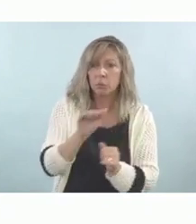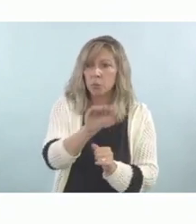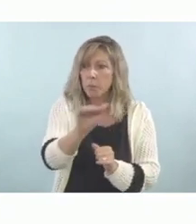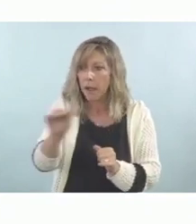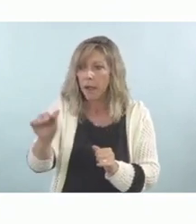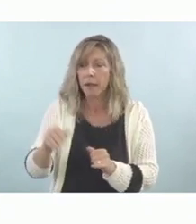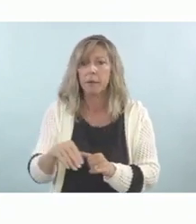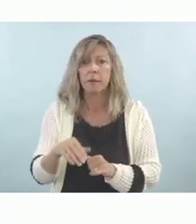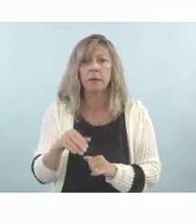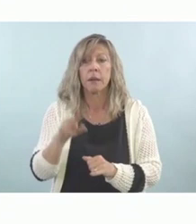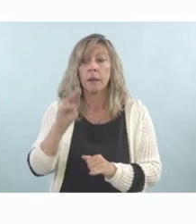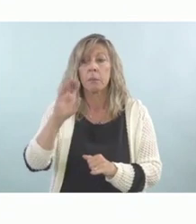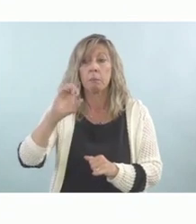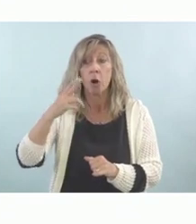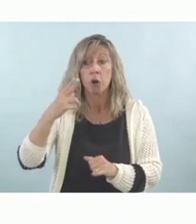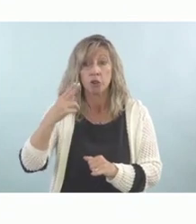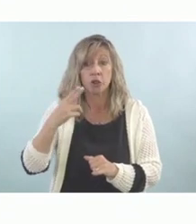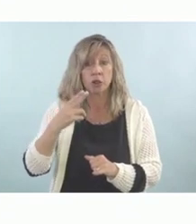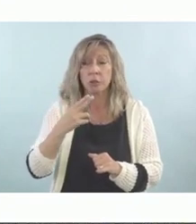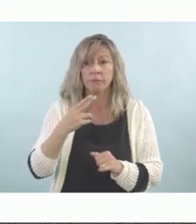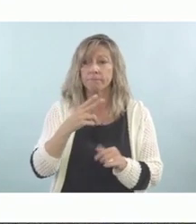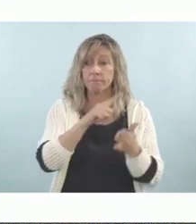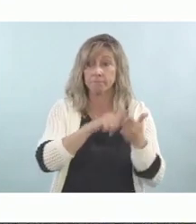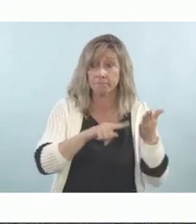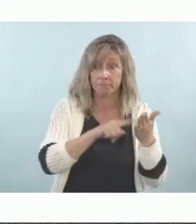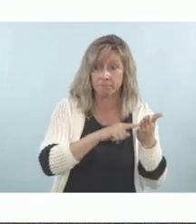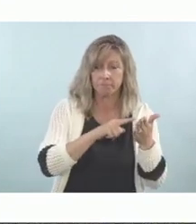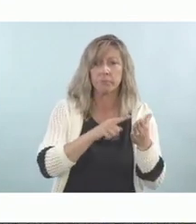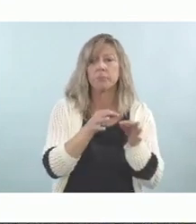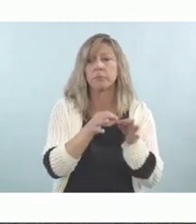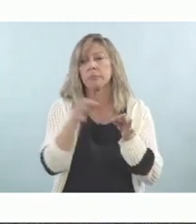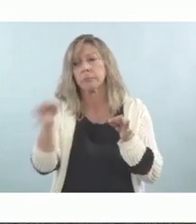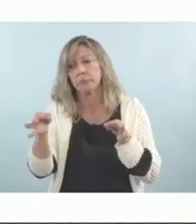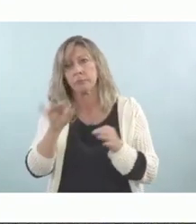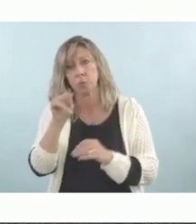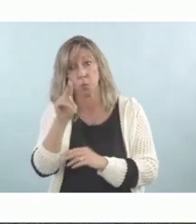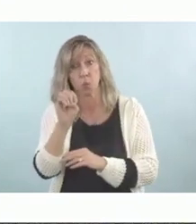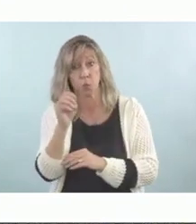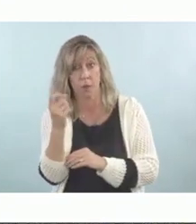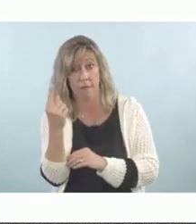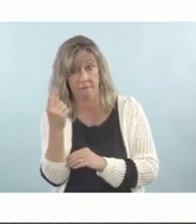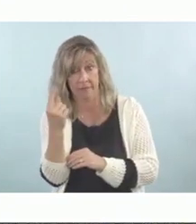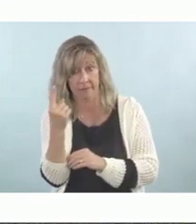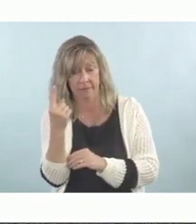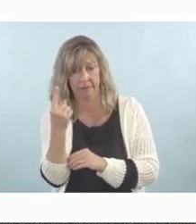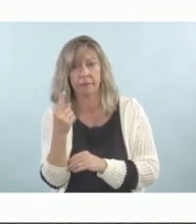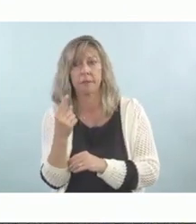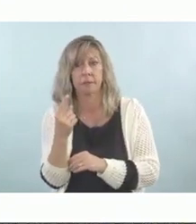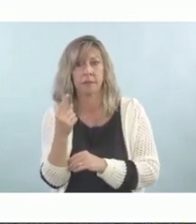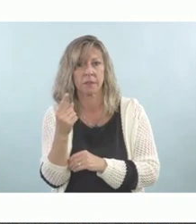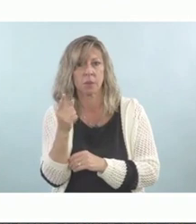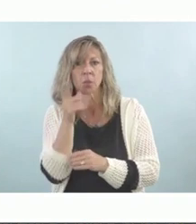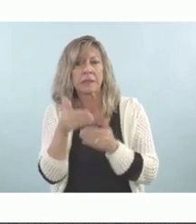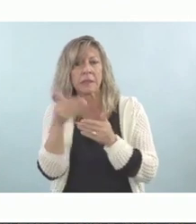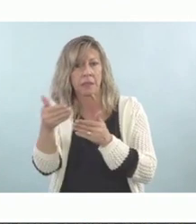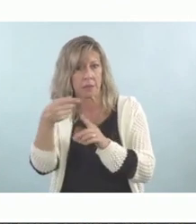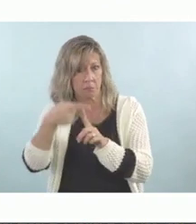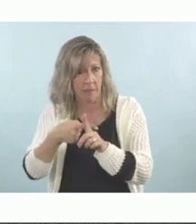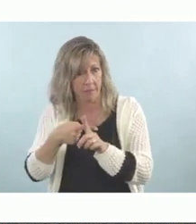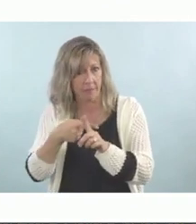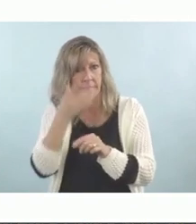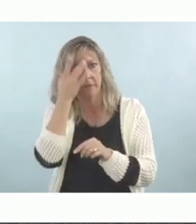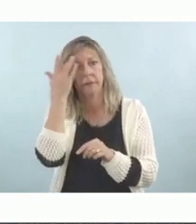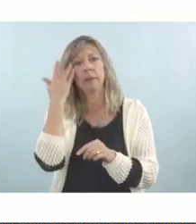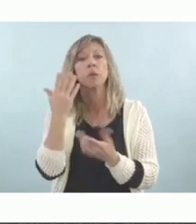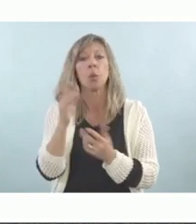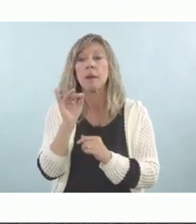community was changed to June 11th. And we will, and if you, the individual who is speaking